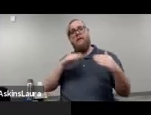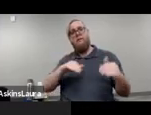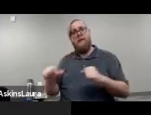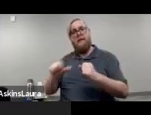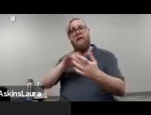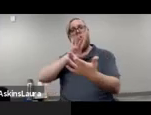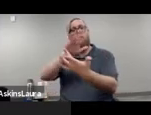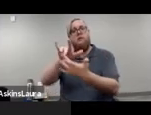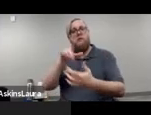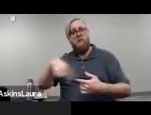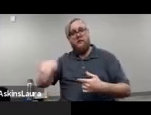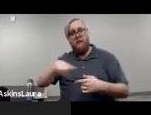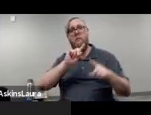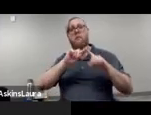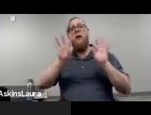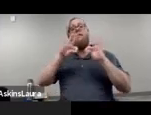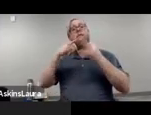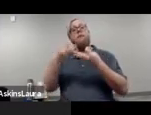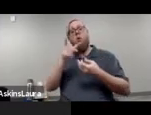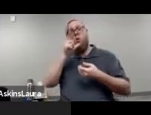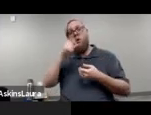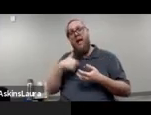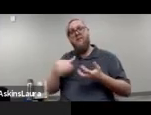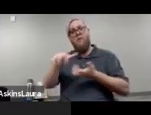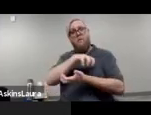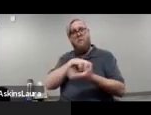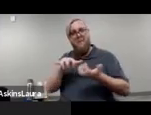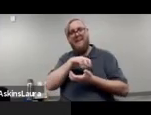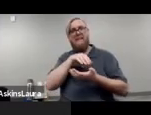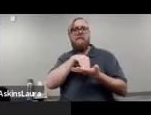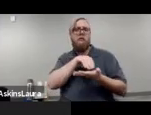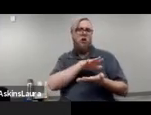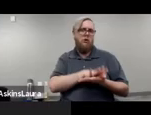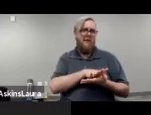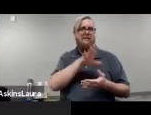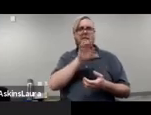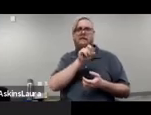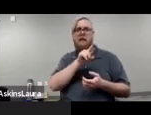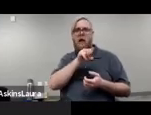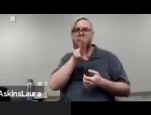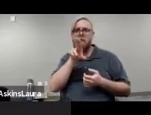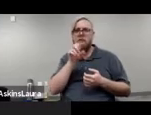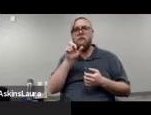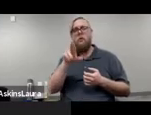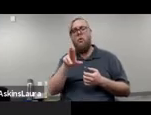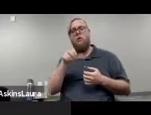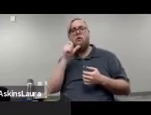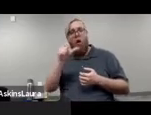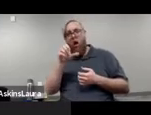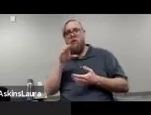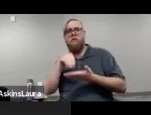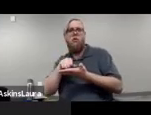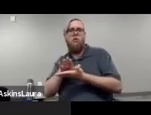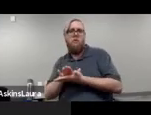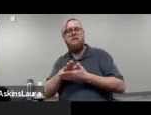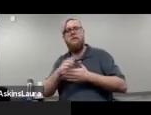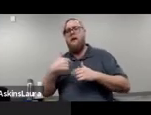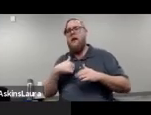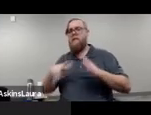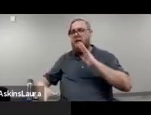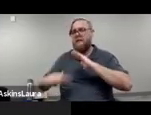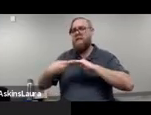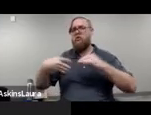But families who have either mixed immigration status or are undocumented face additional fears, because